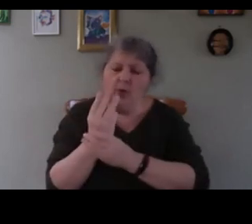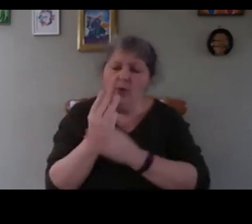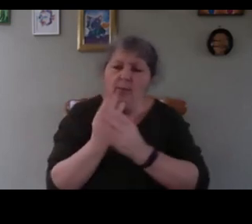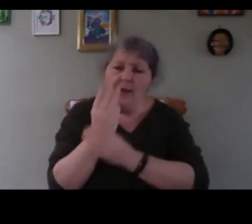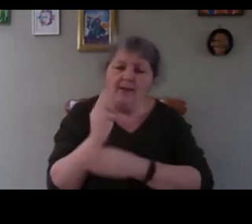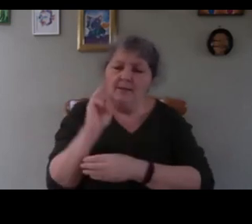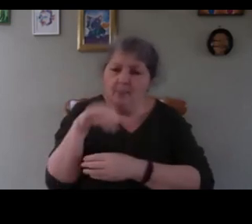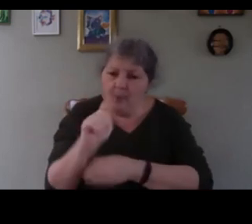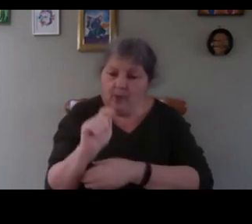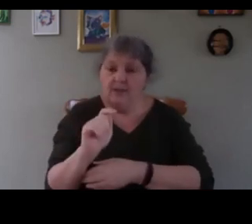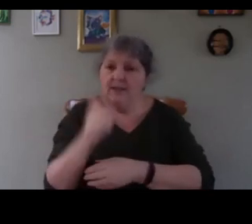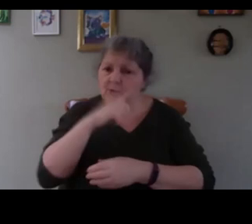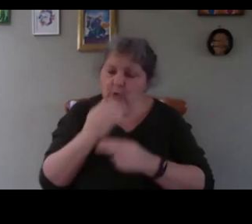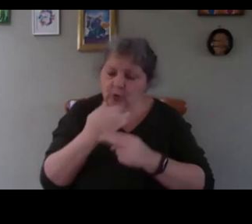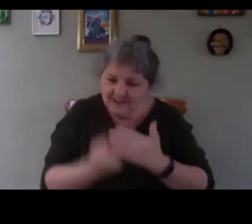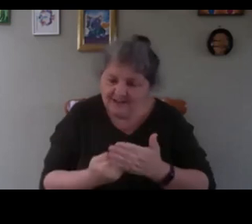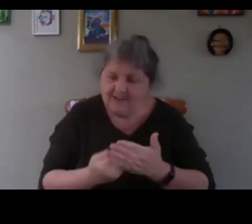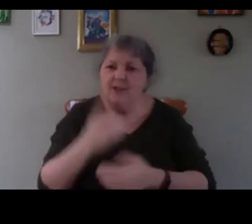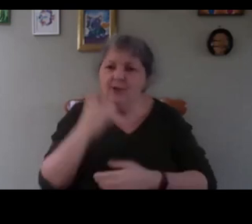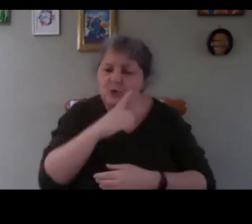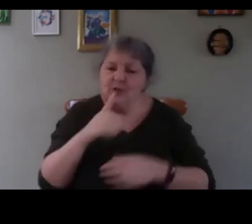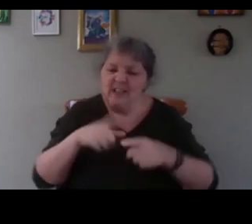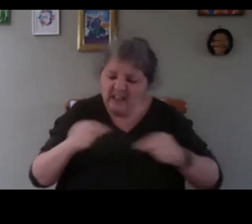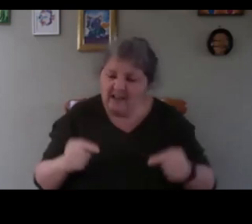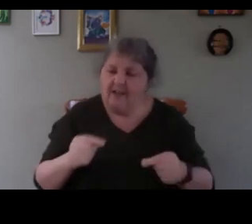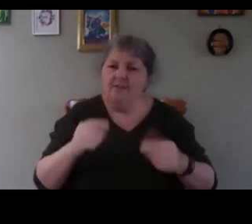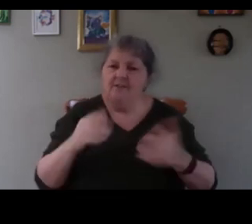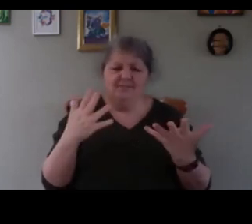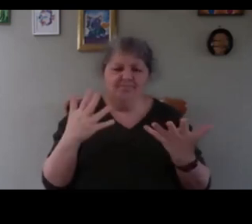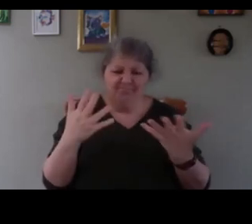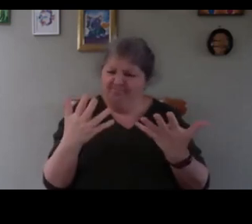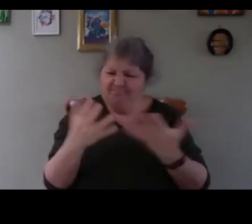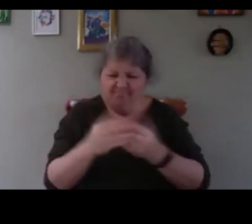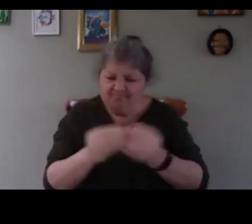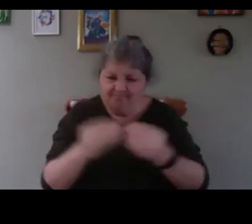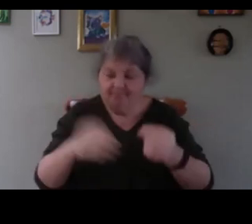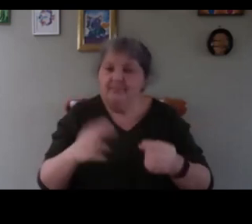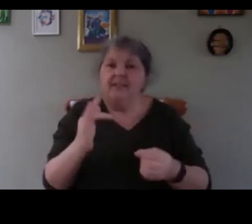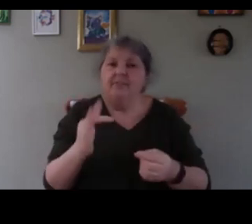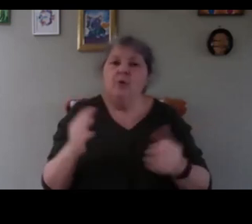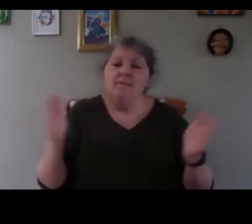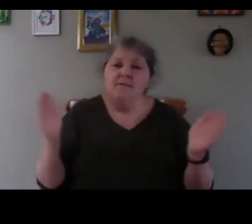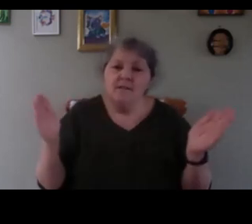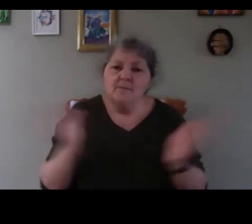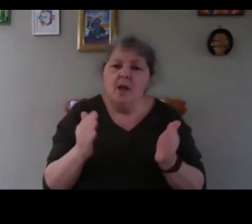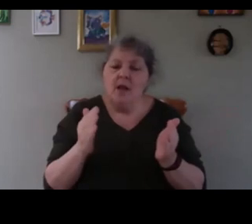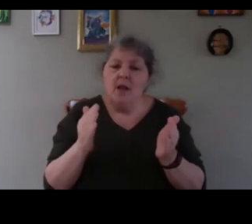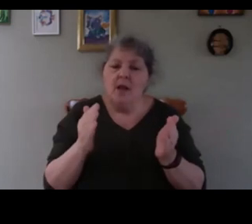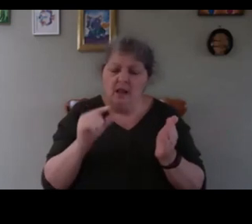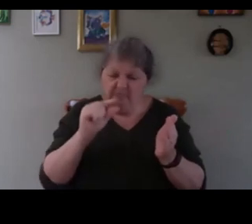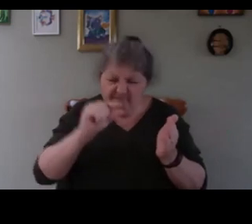kind of dirty inside you have dirty leaves you have debris so if you have very small tiny particles